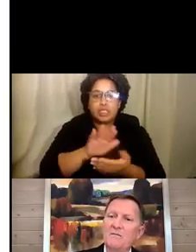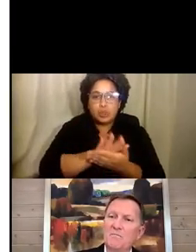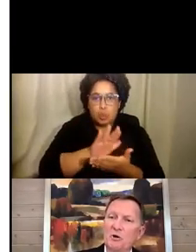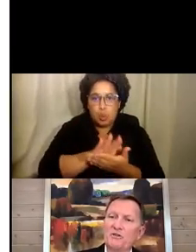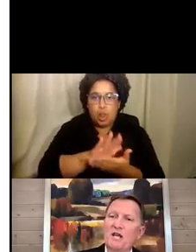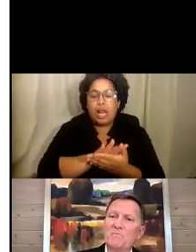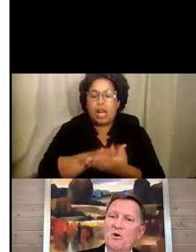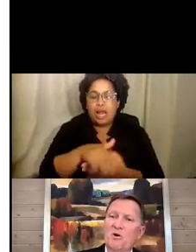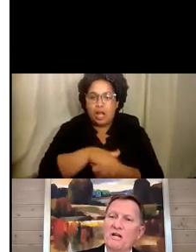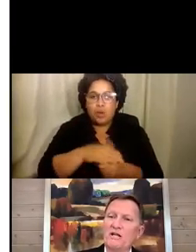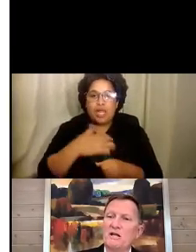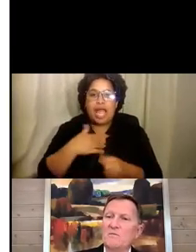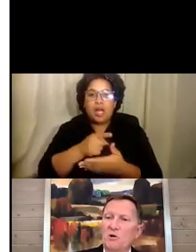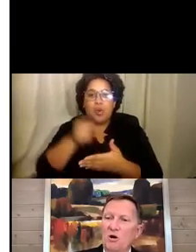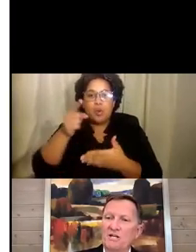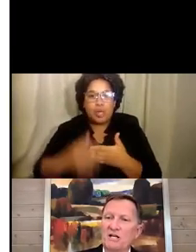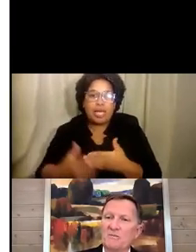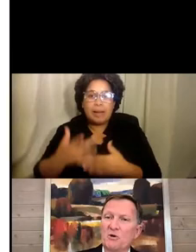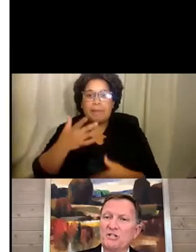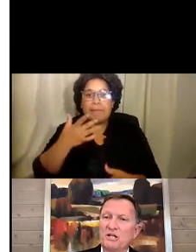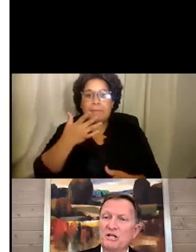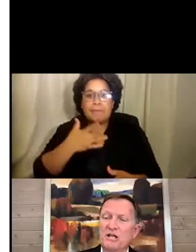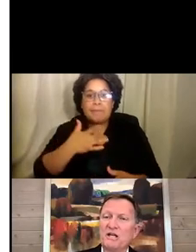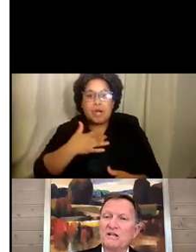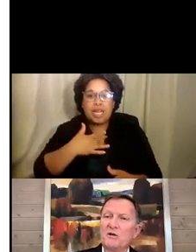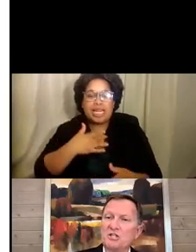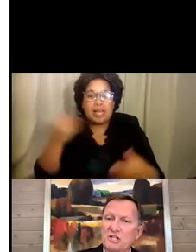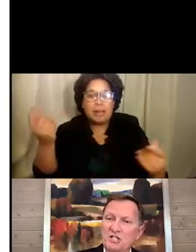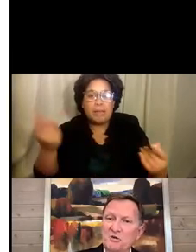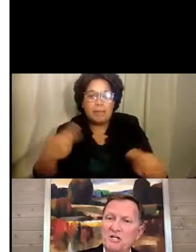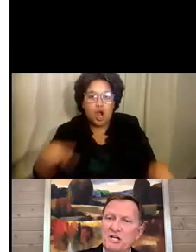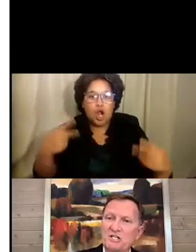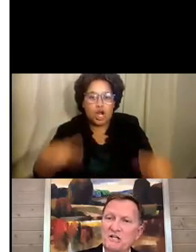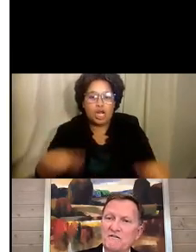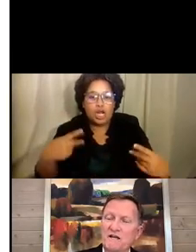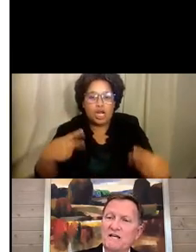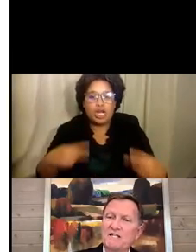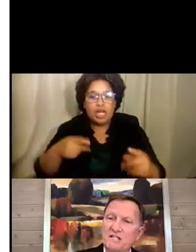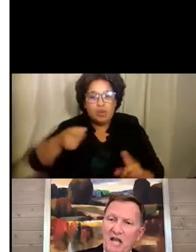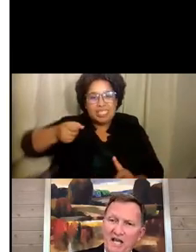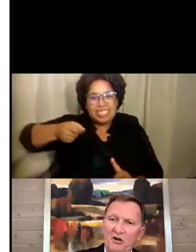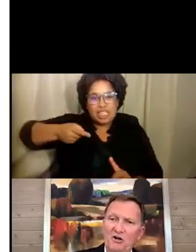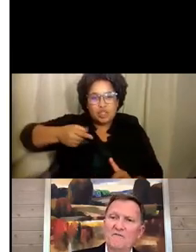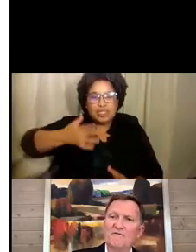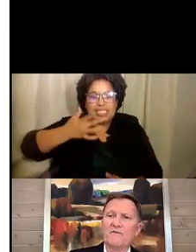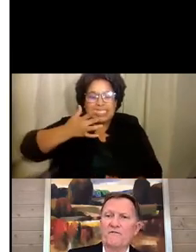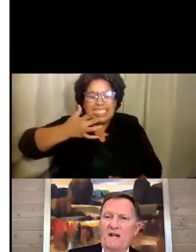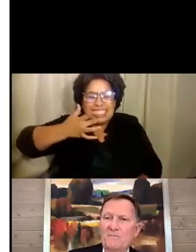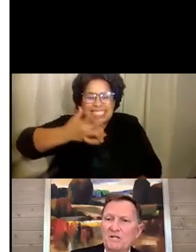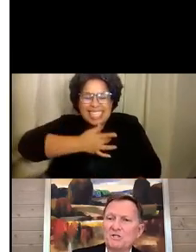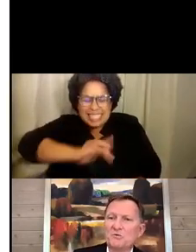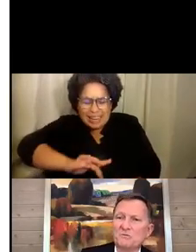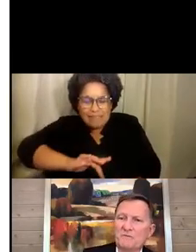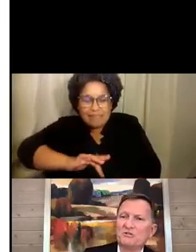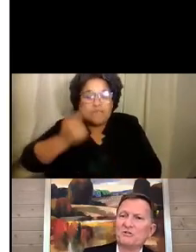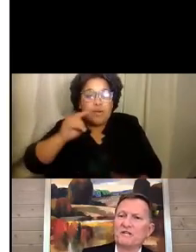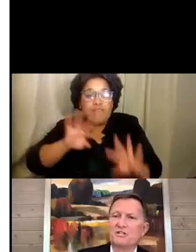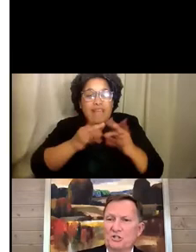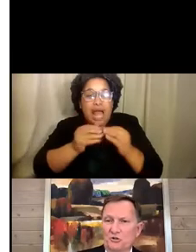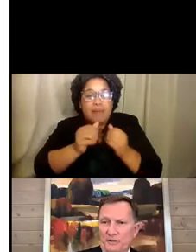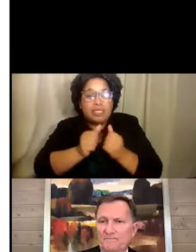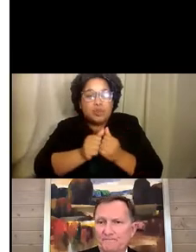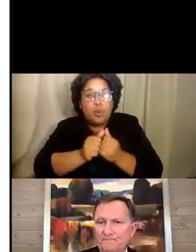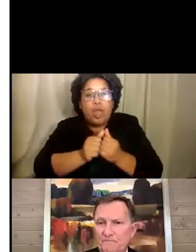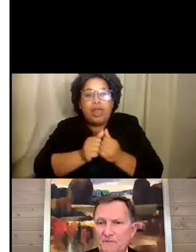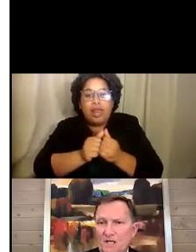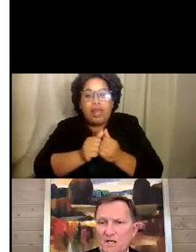birthday party, party celebration, that was sensory sensitive, tailored for families with special needs